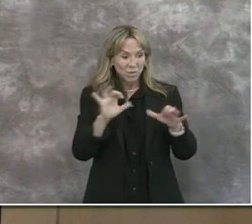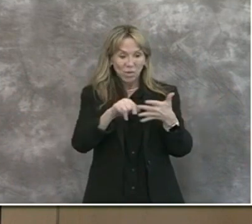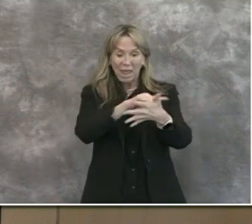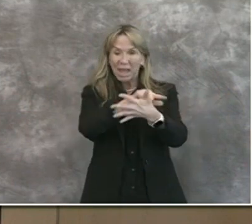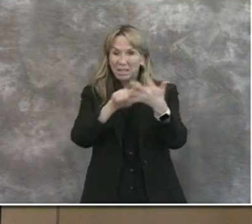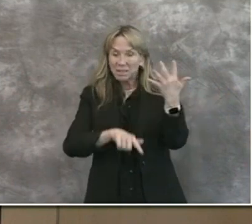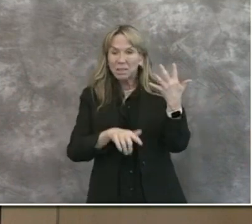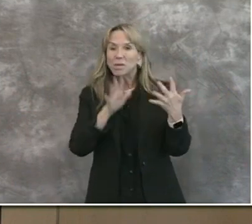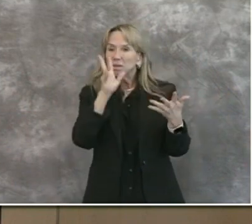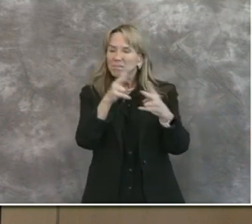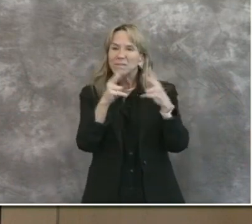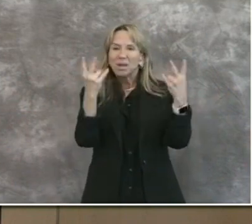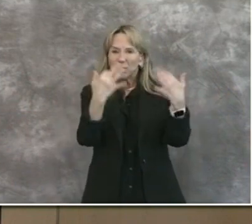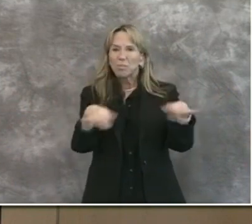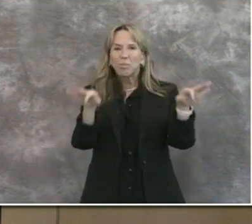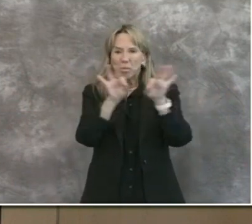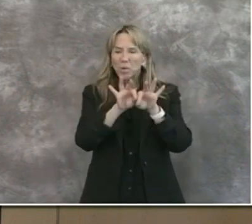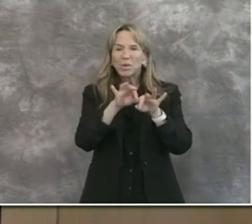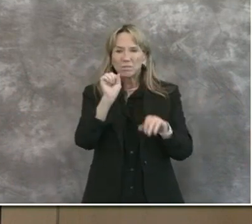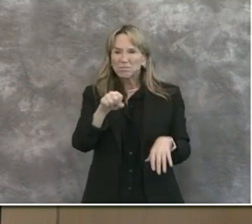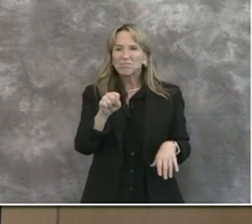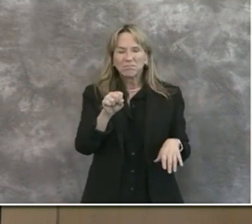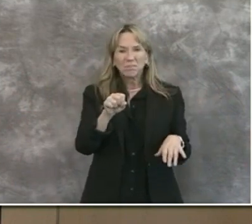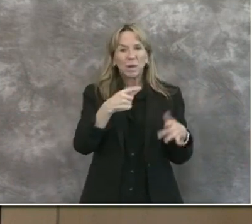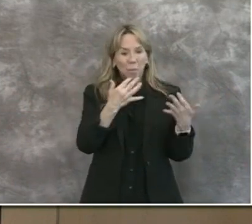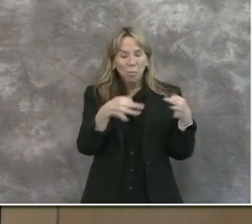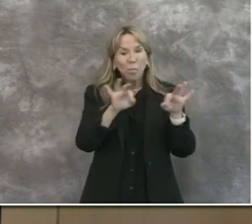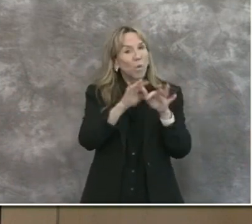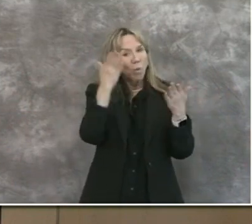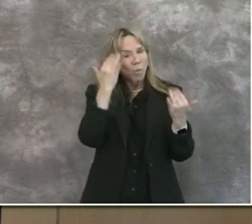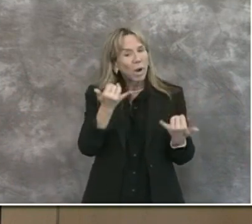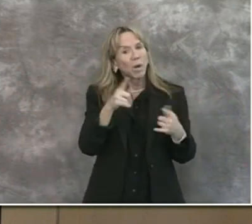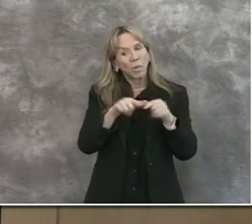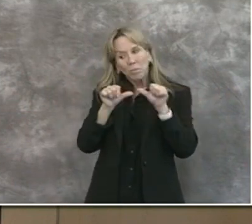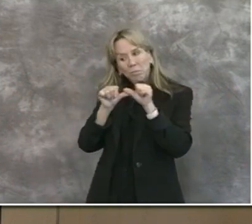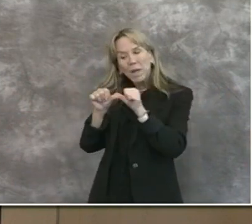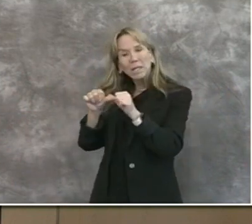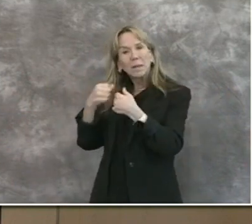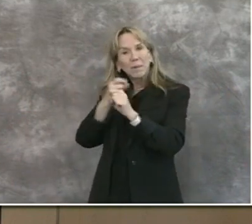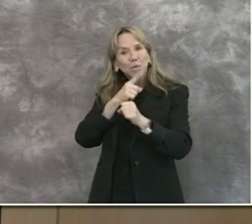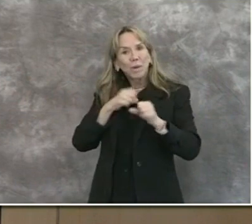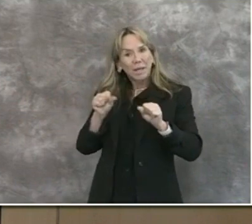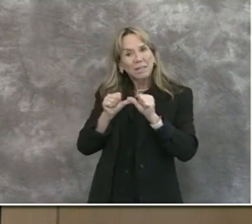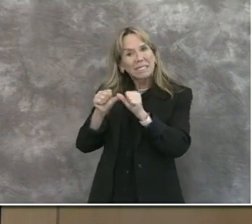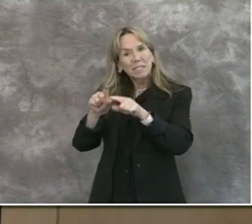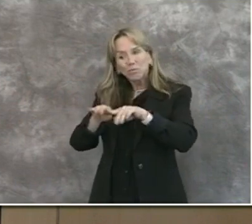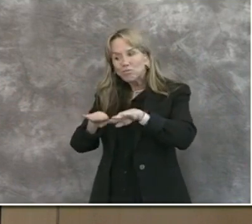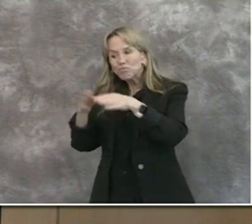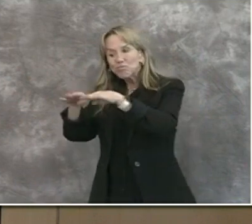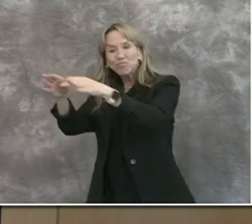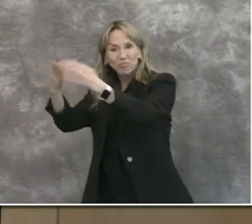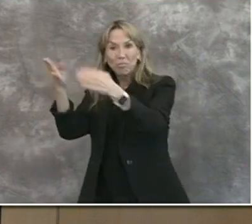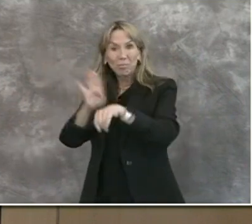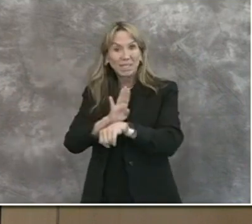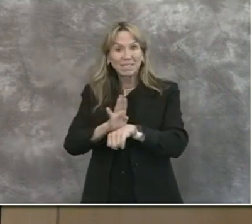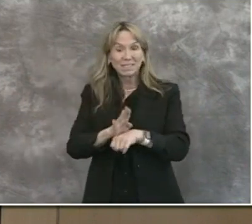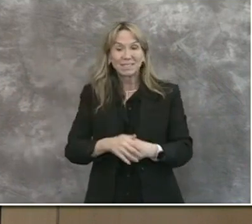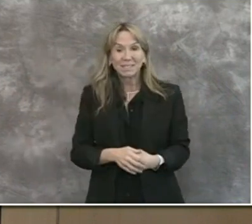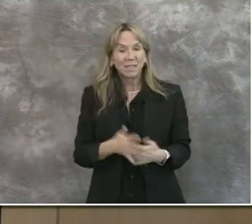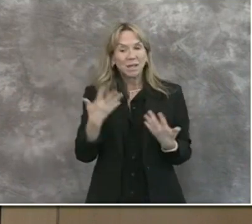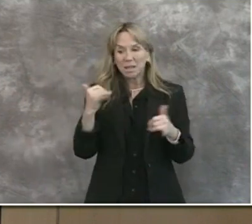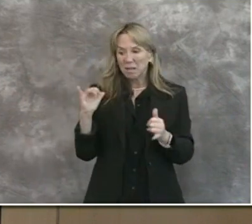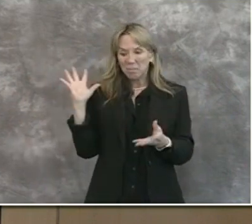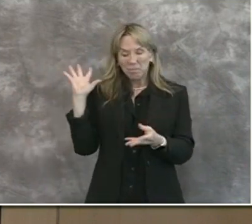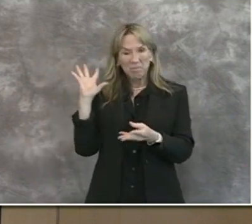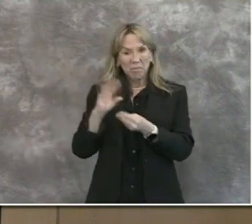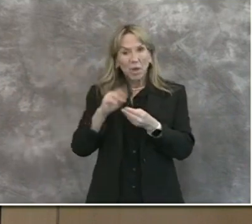is going to be very important to maintaining and continuing to reopen our businesses. Research has